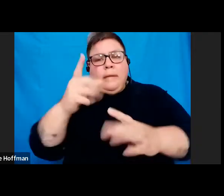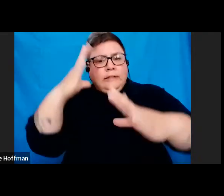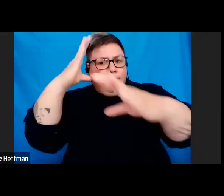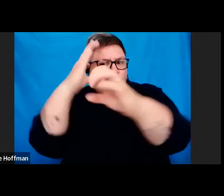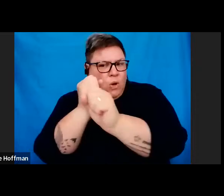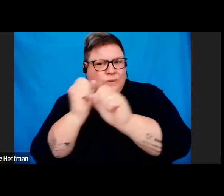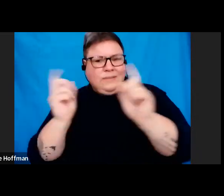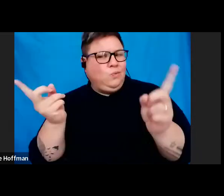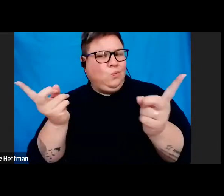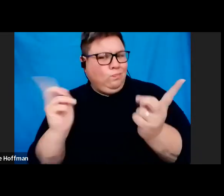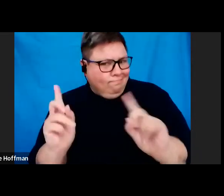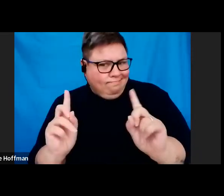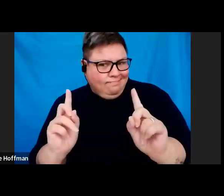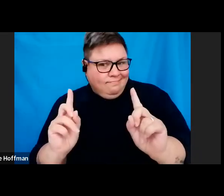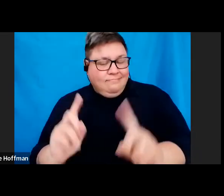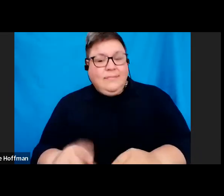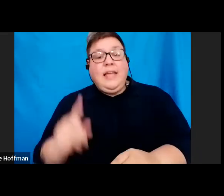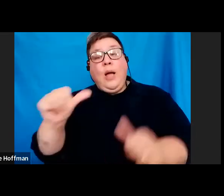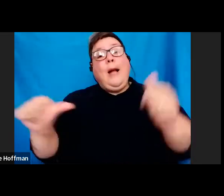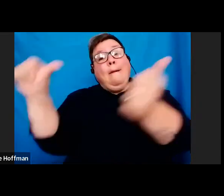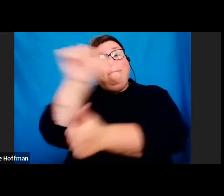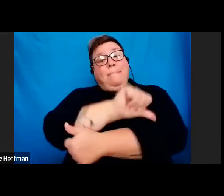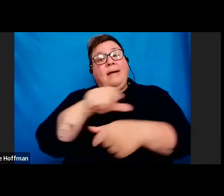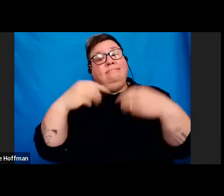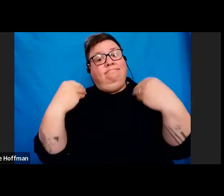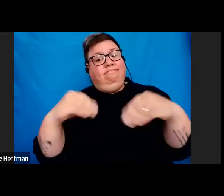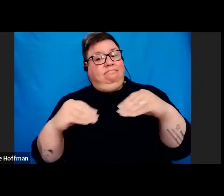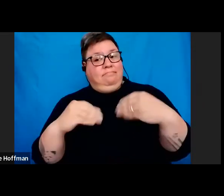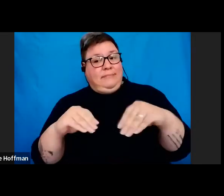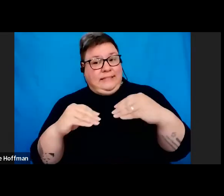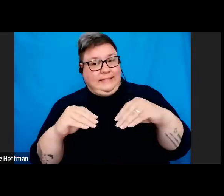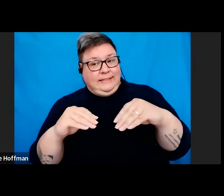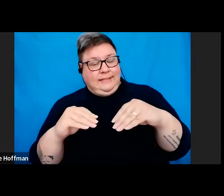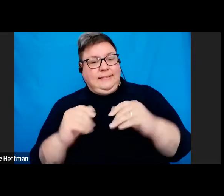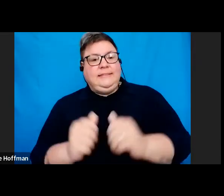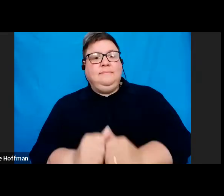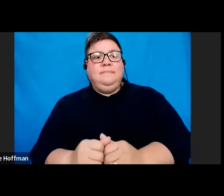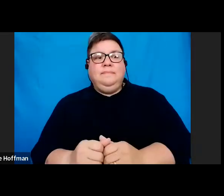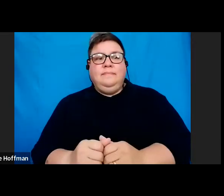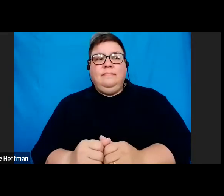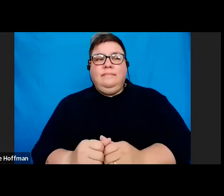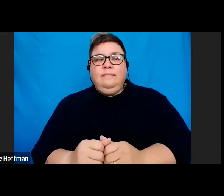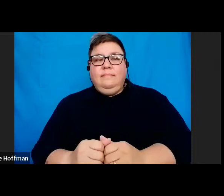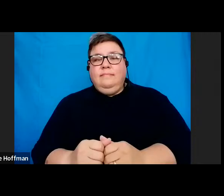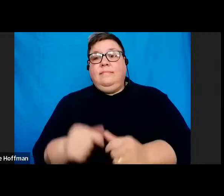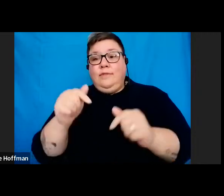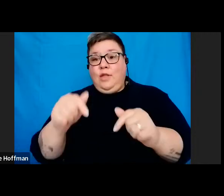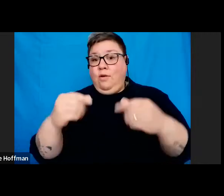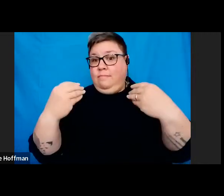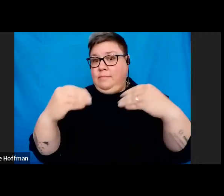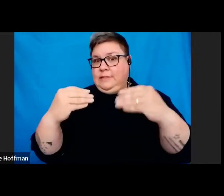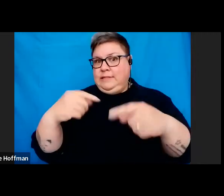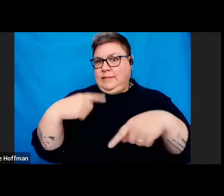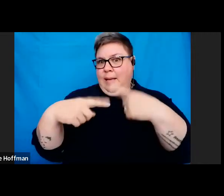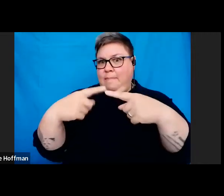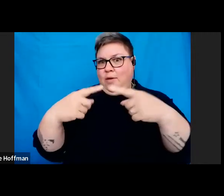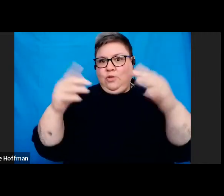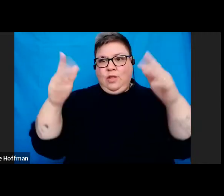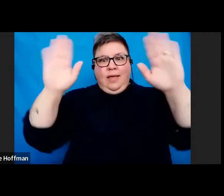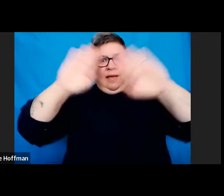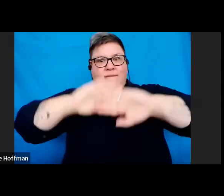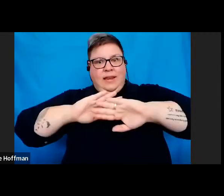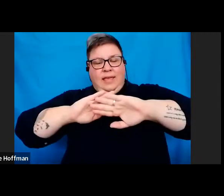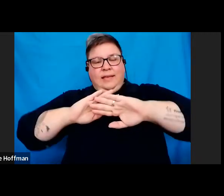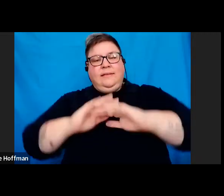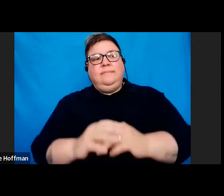Now, back to business of back to the business of the evening. Our program will be divided